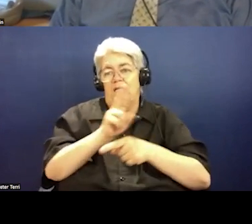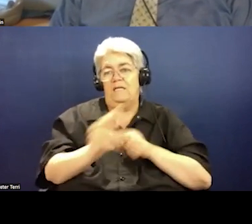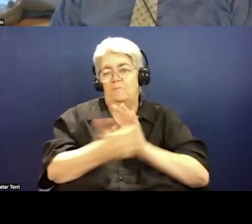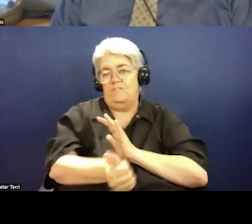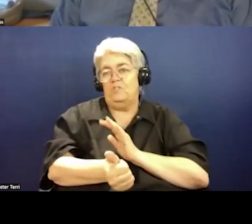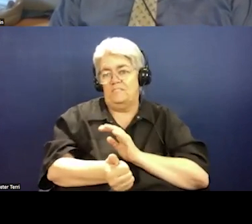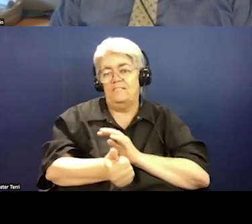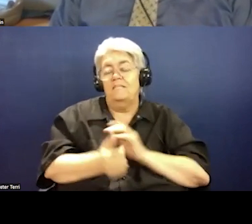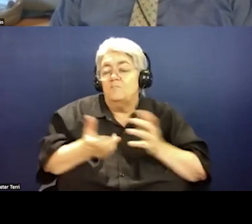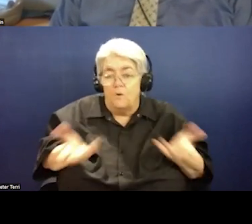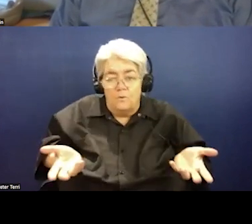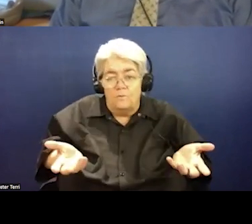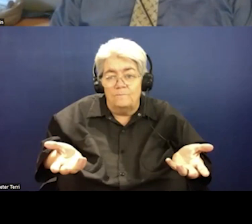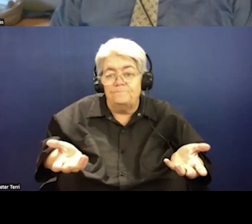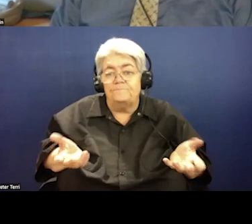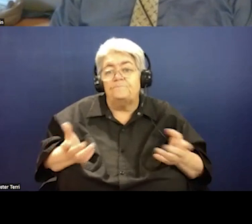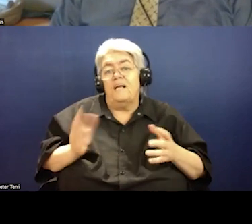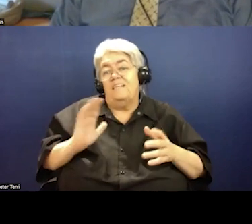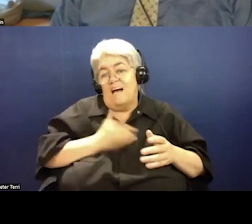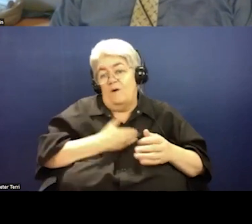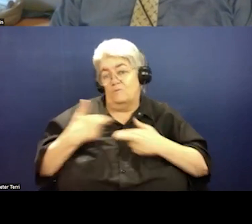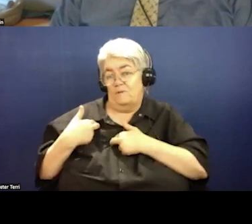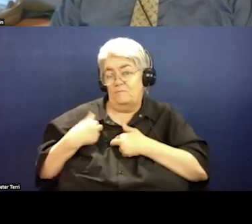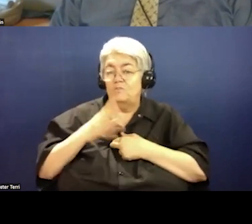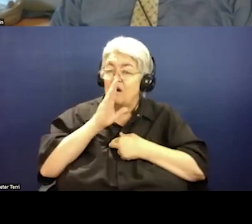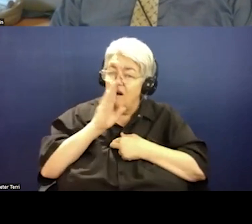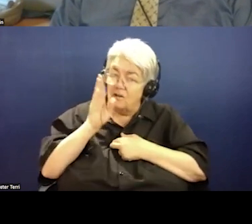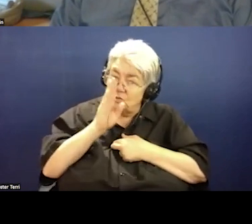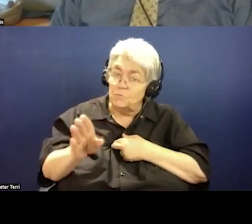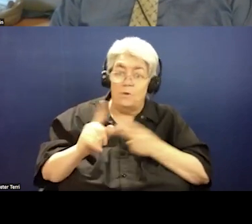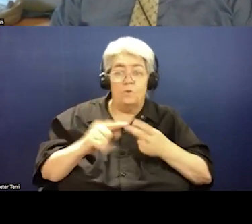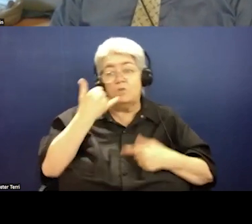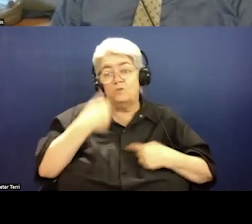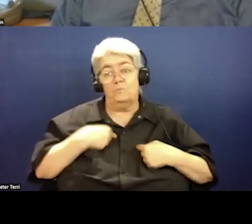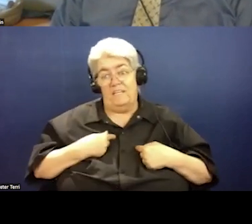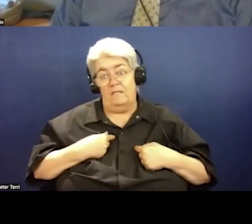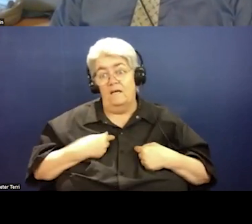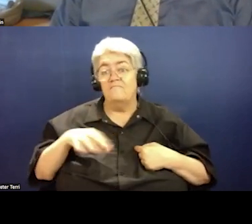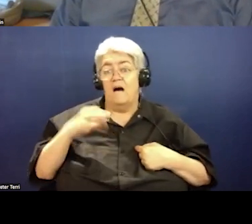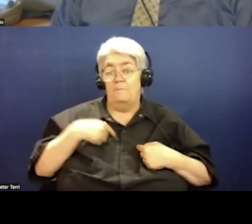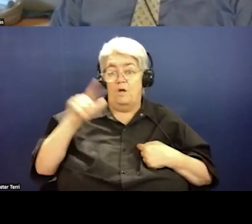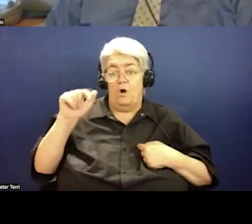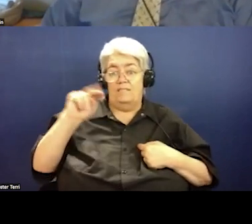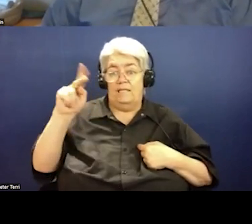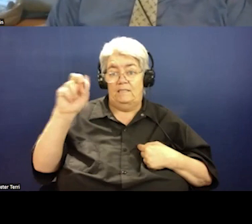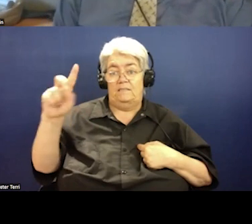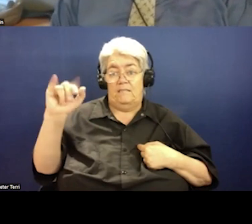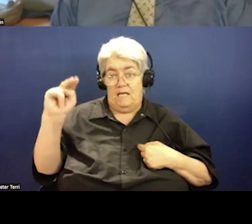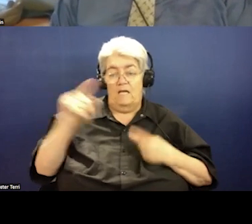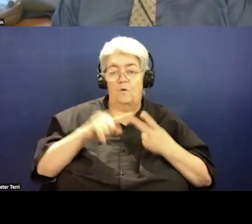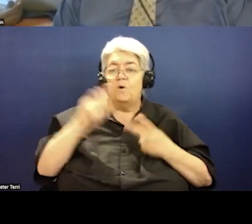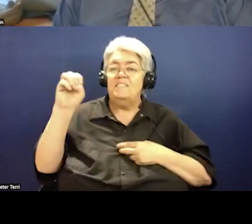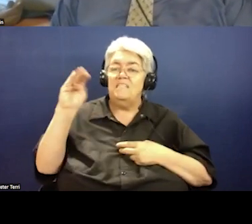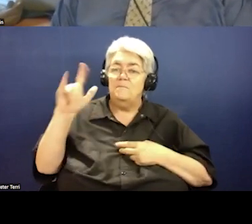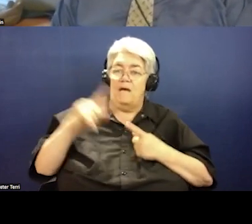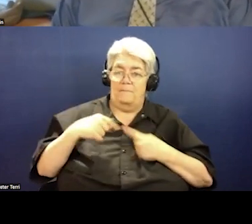roles. So talk to blind people directly or talk to me. Find me on LinkedIn or you can email me and